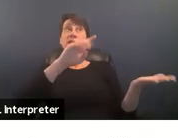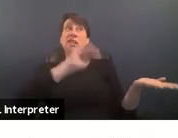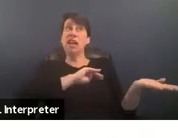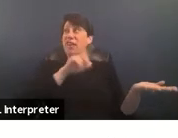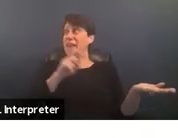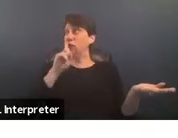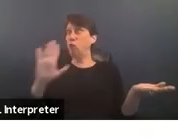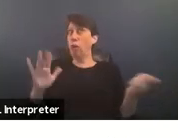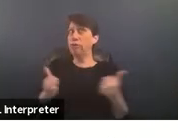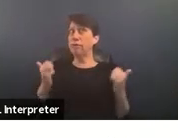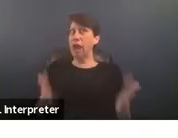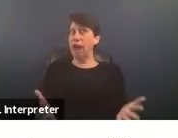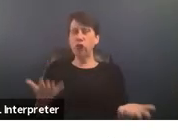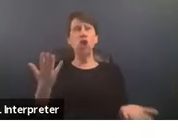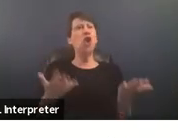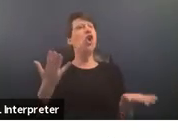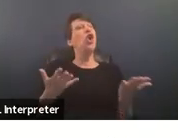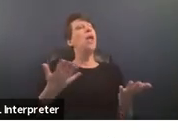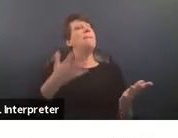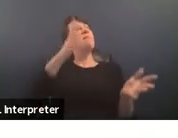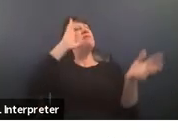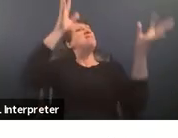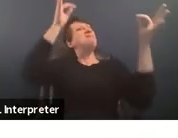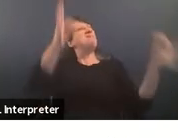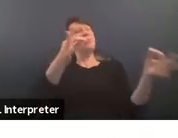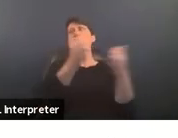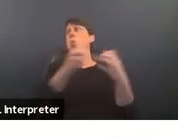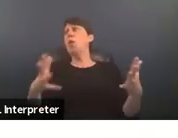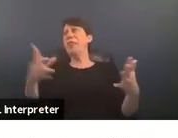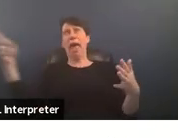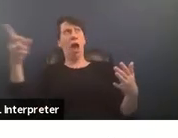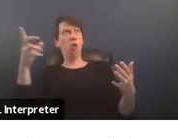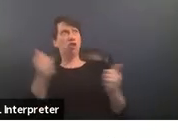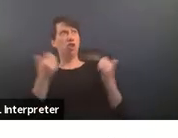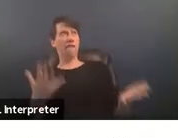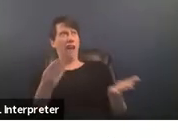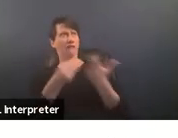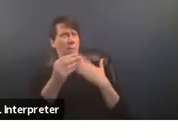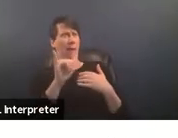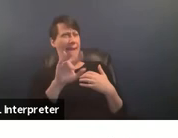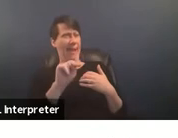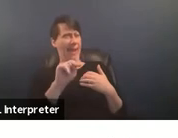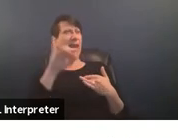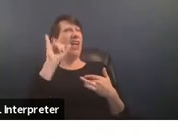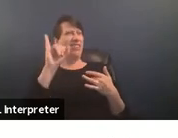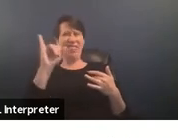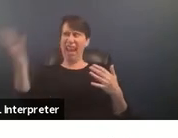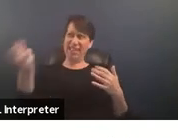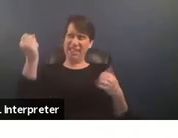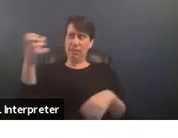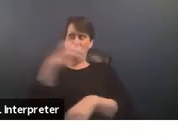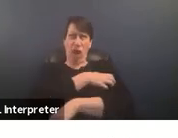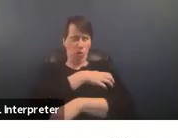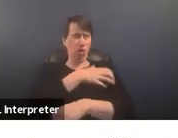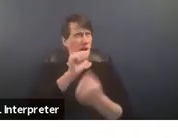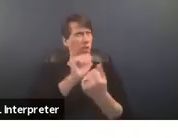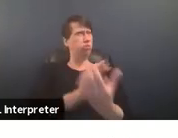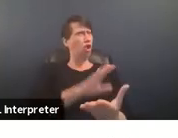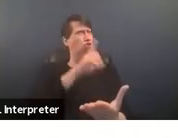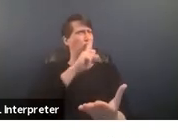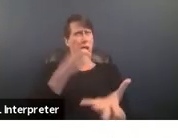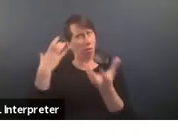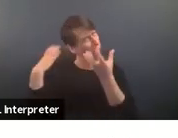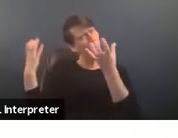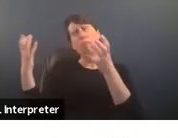and they may be doled out without survivor buy-in this disempowering approach really puts the onus on survivors